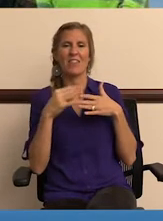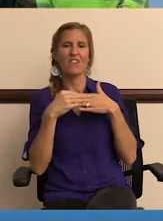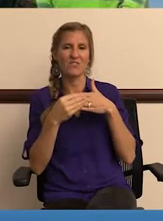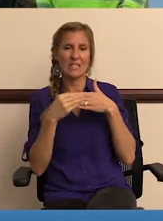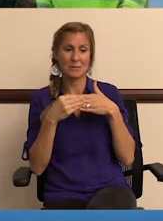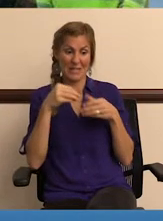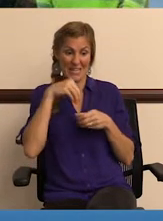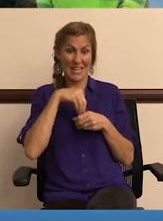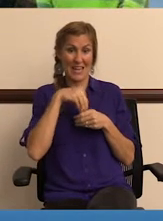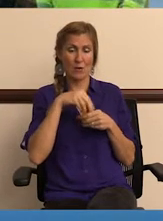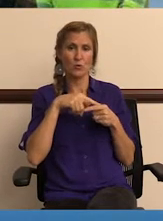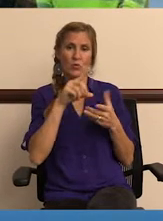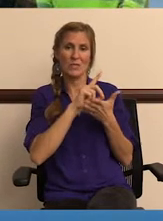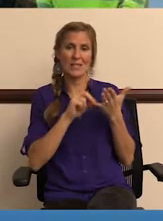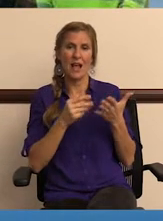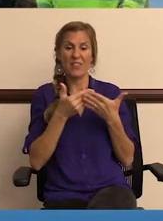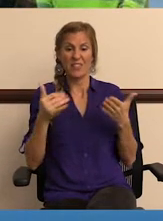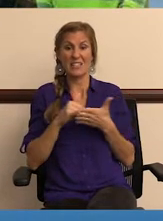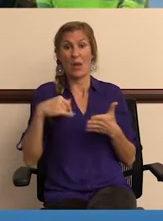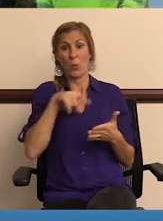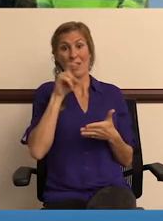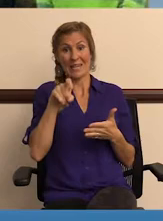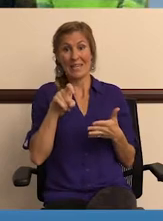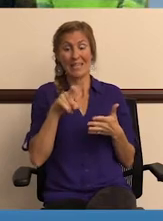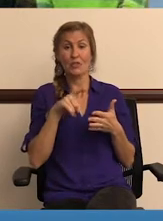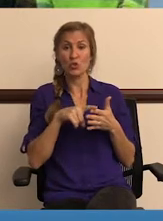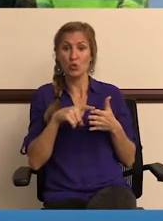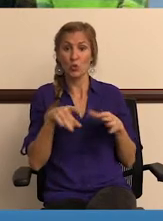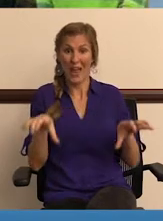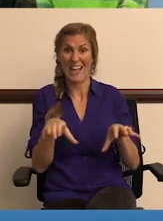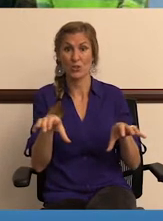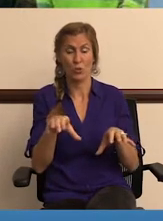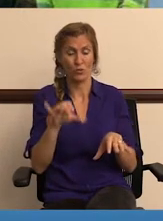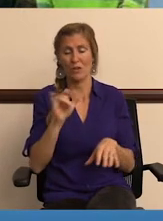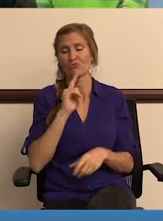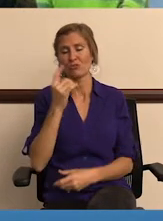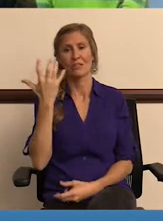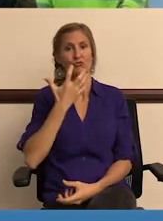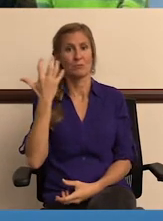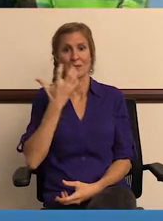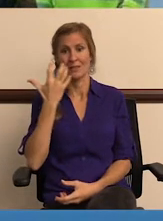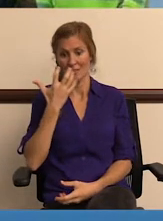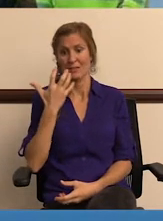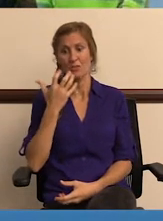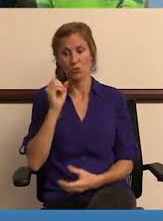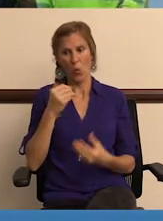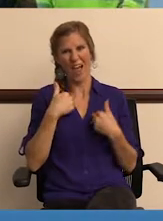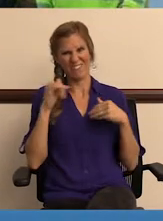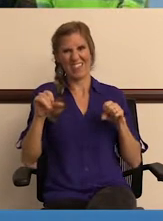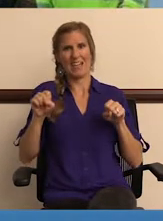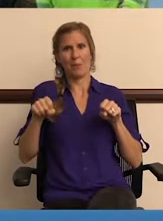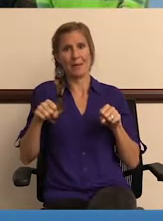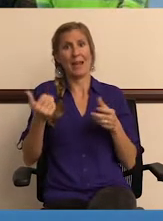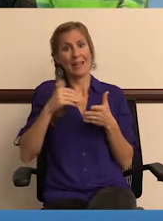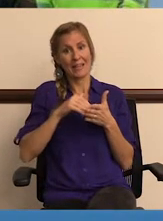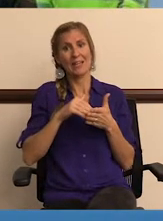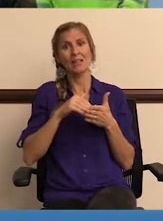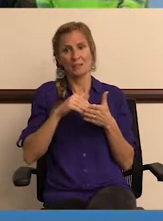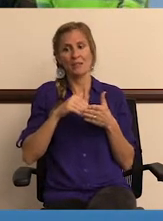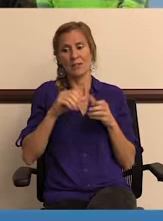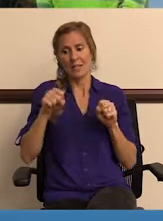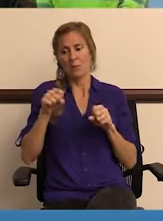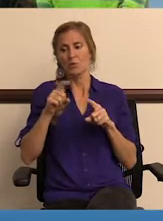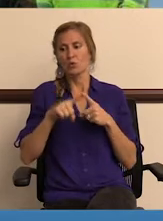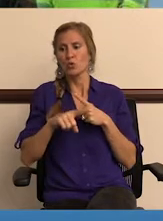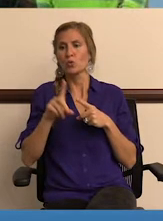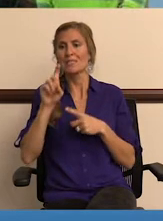you know, having that flexibility in-house to design these things we need and execute them is tremendous. And so, you know, having that capability, these